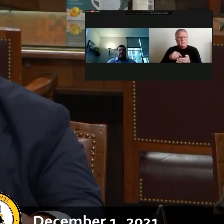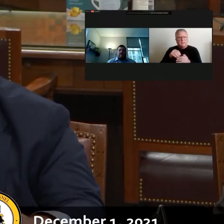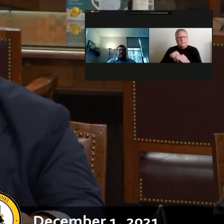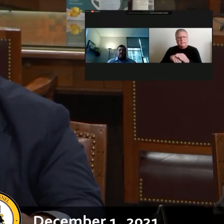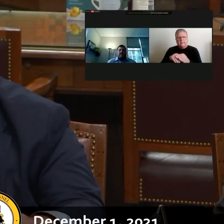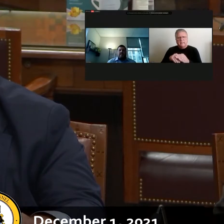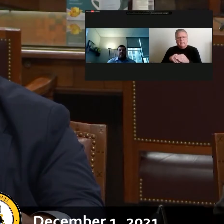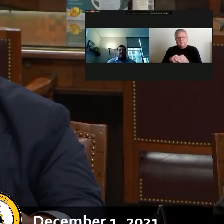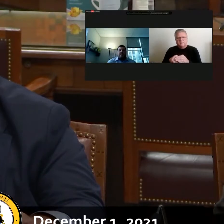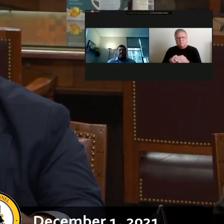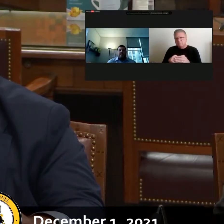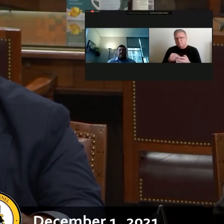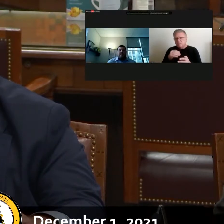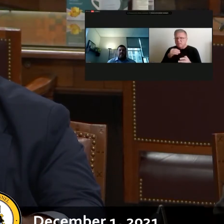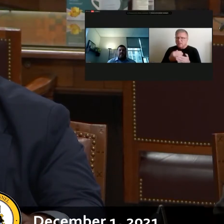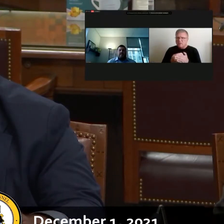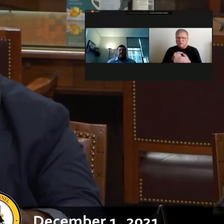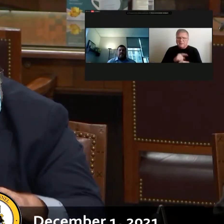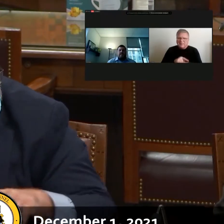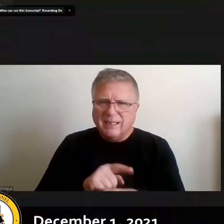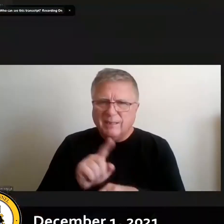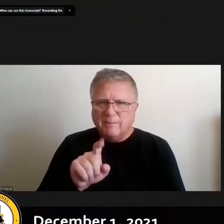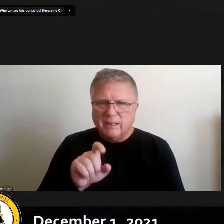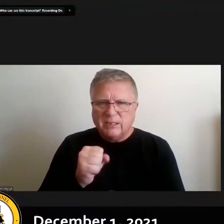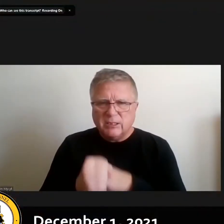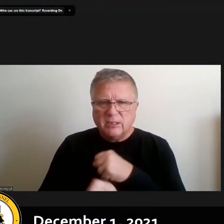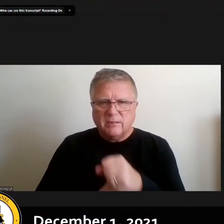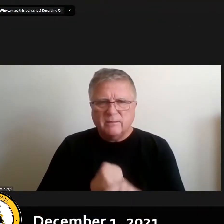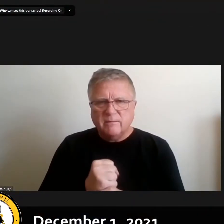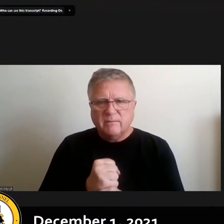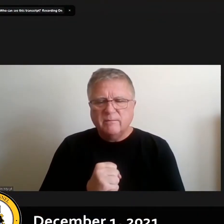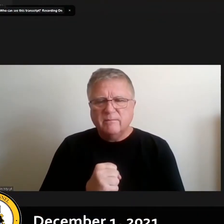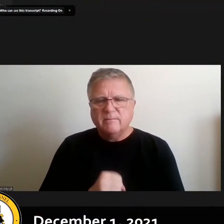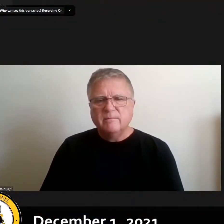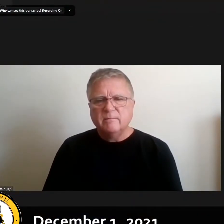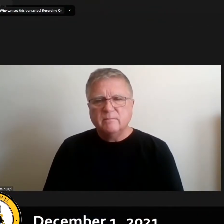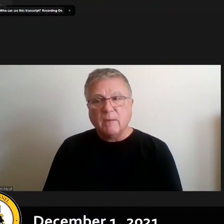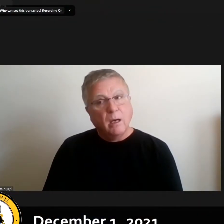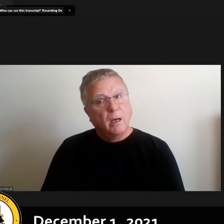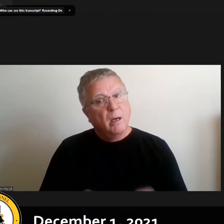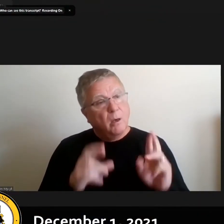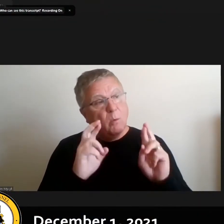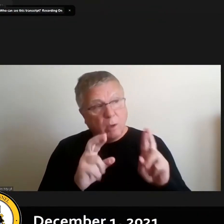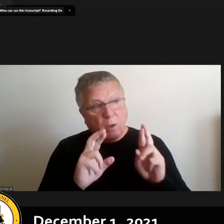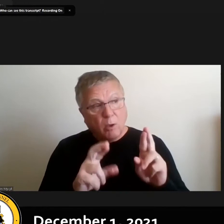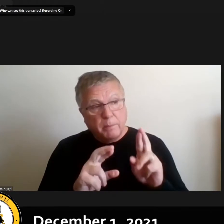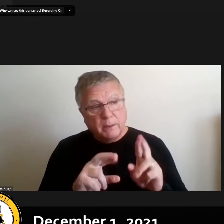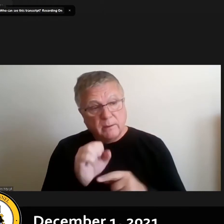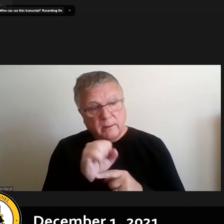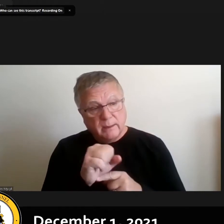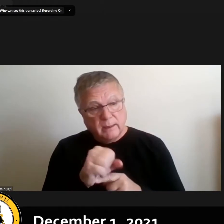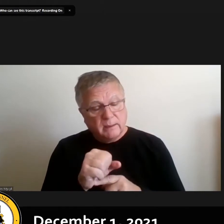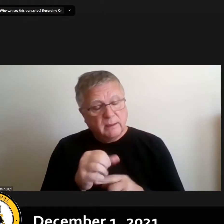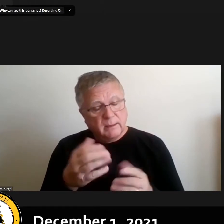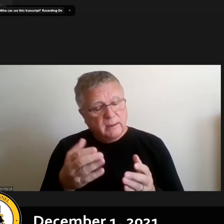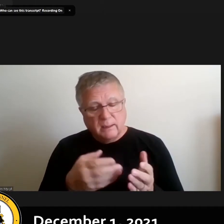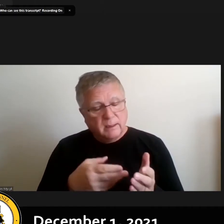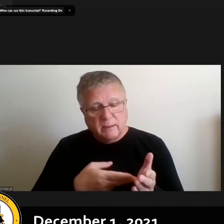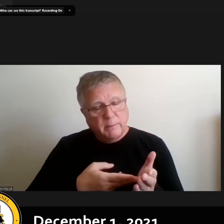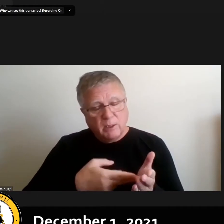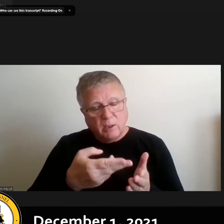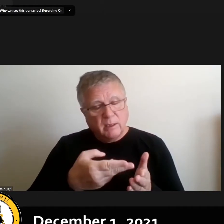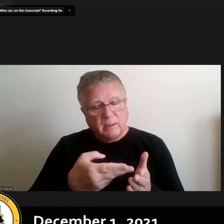time this year yeah we're hoping to i mean to be to be honest